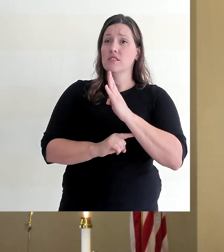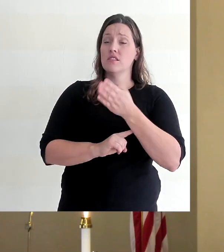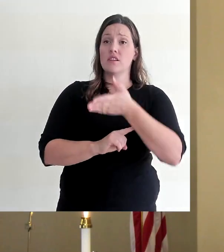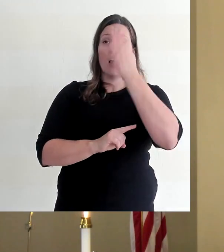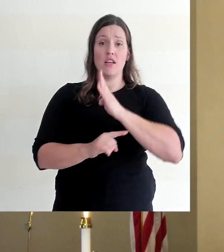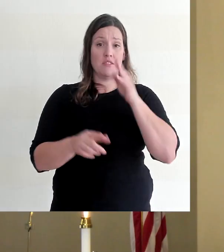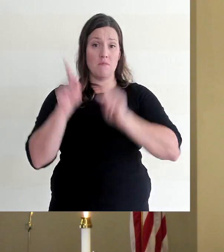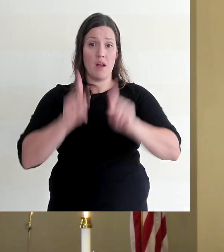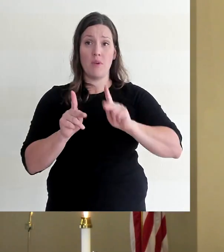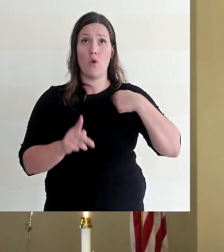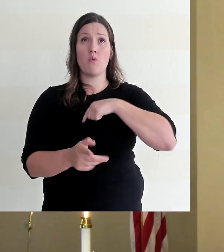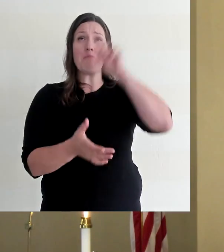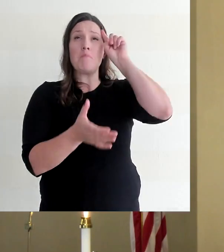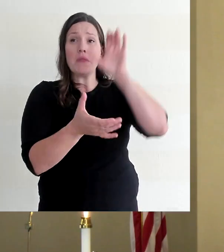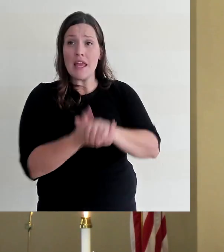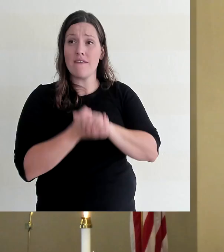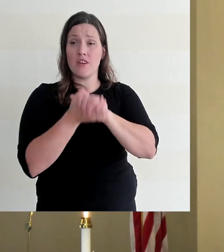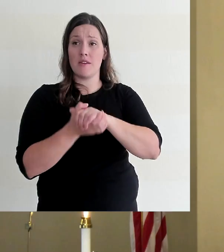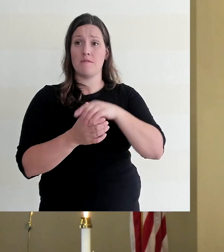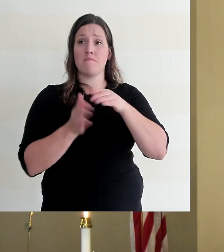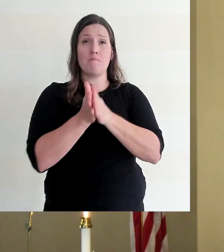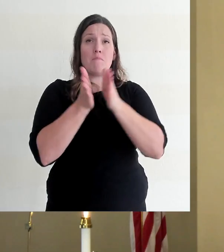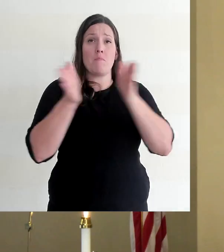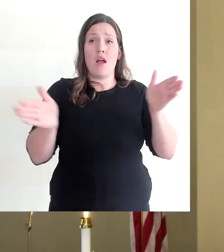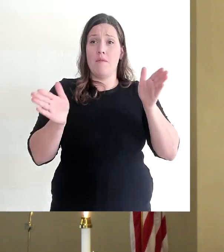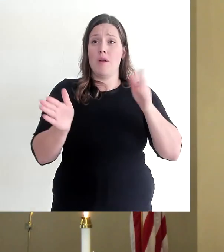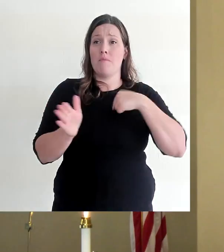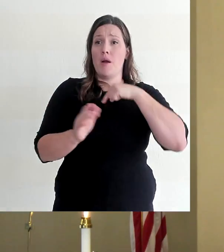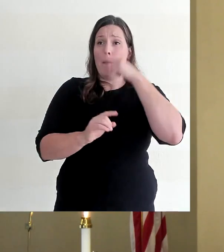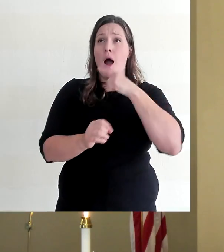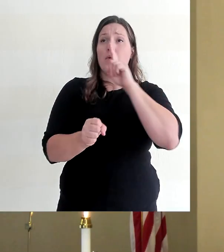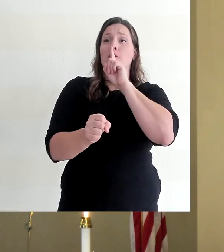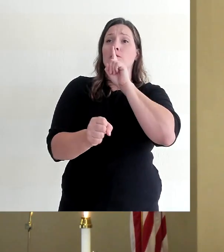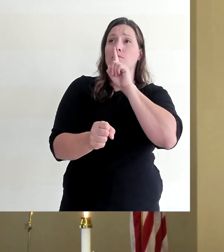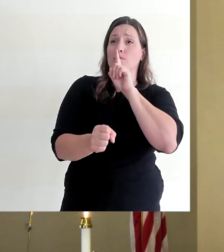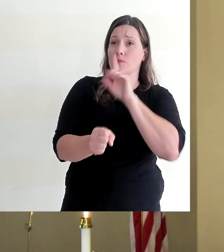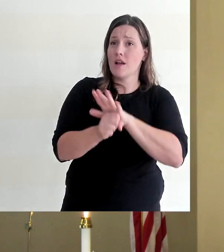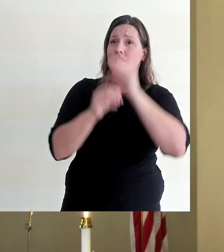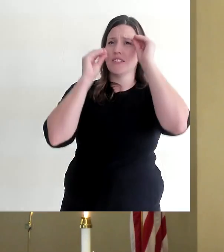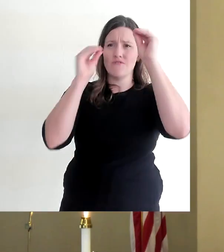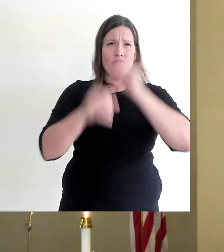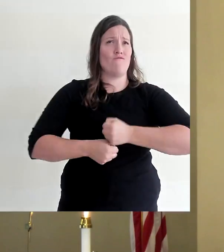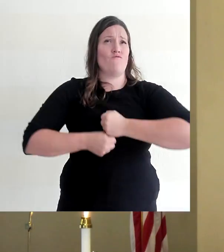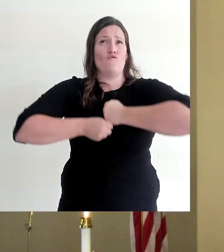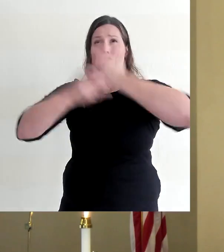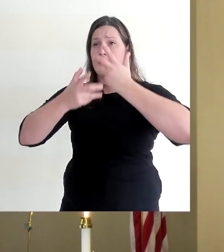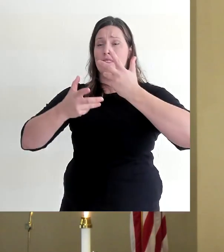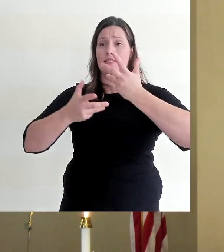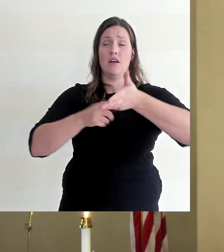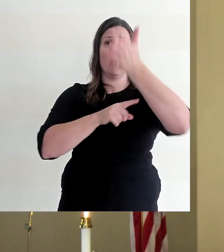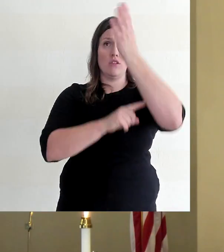As God's people, we believe publicly. We publicly believe, teach, and confess